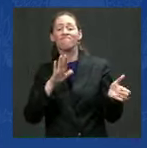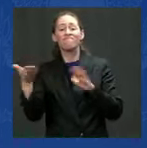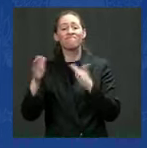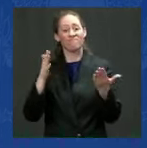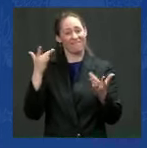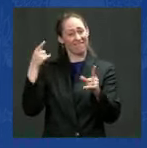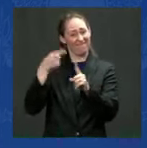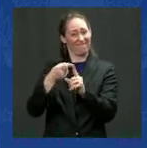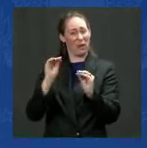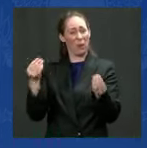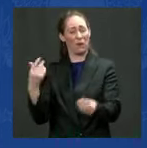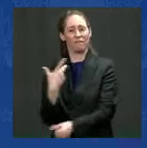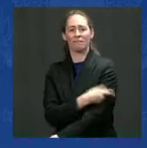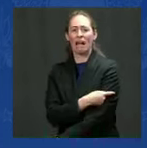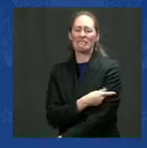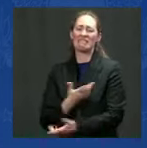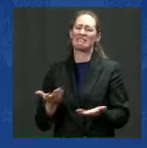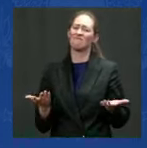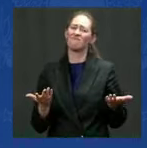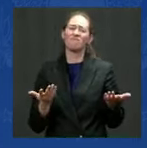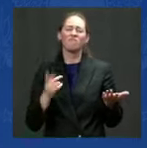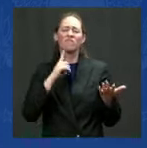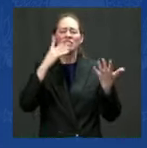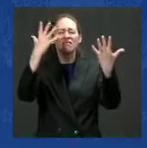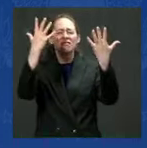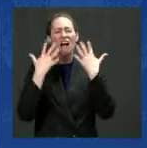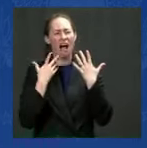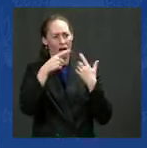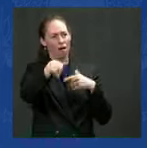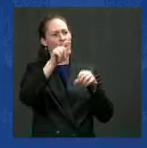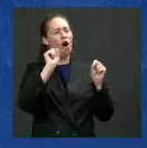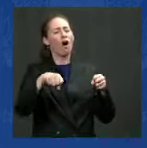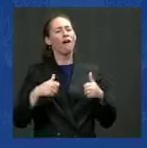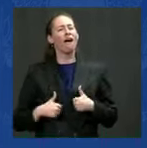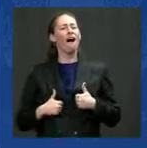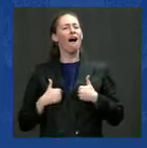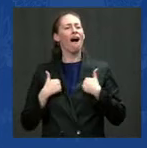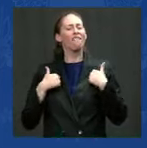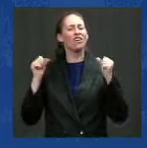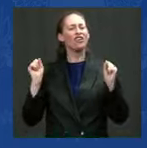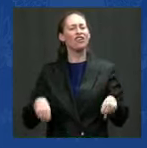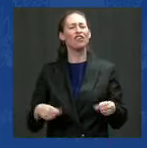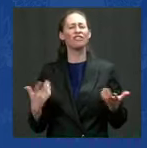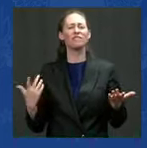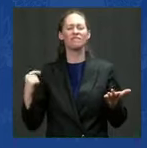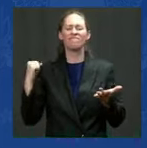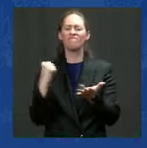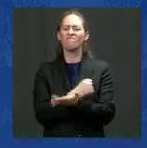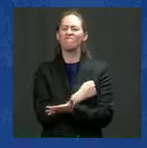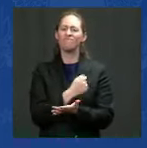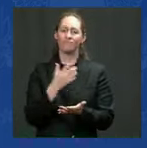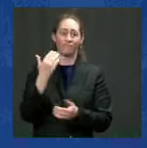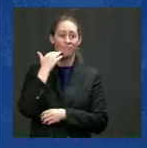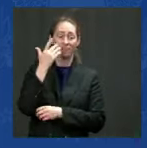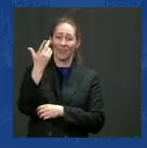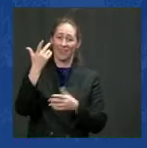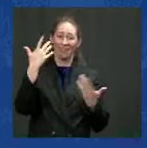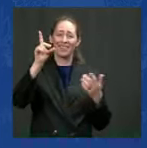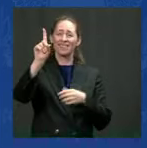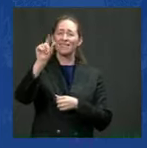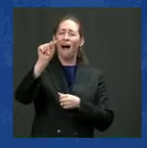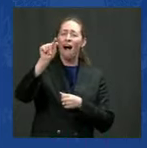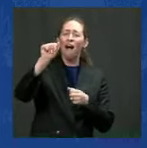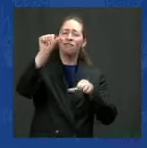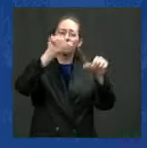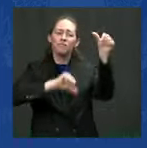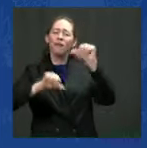These tragedies are avoidable. The data couldn't be clearer. If we're — if you're fully vaccinated, you have a high degree